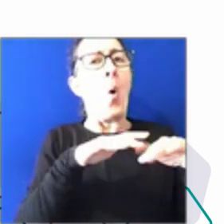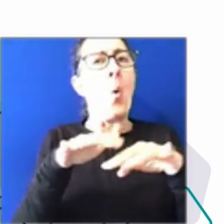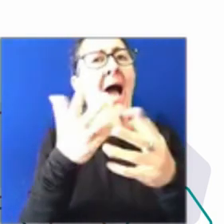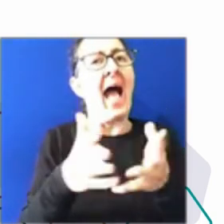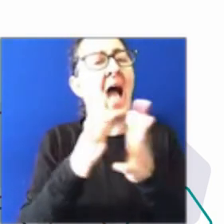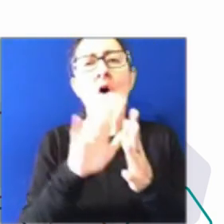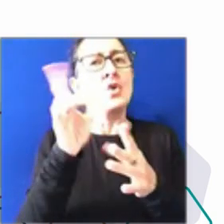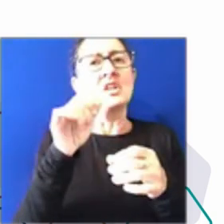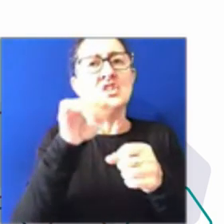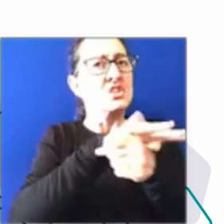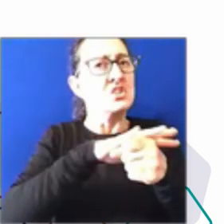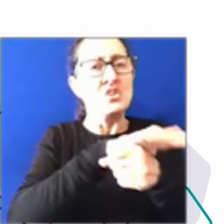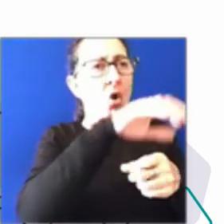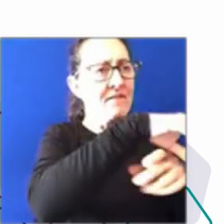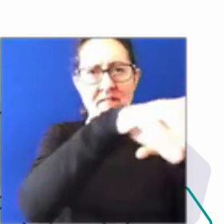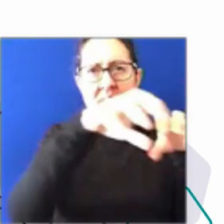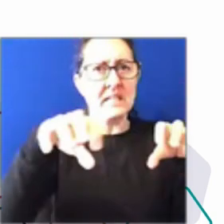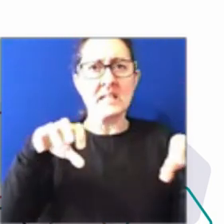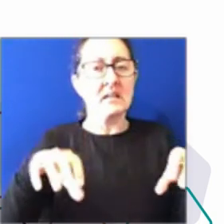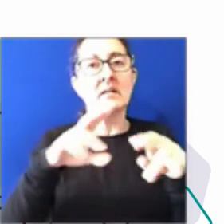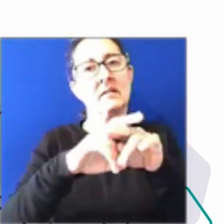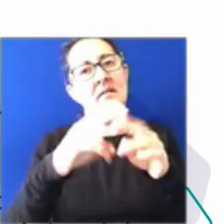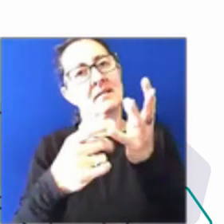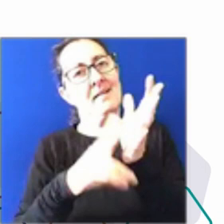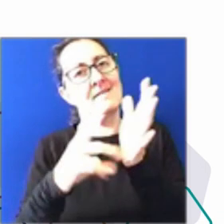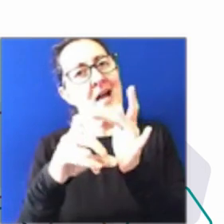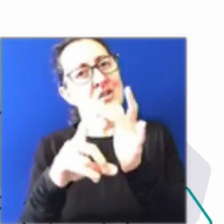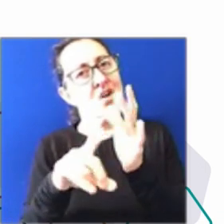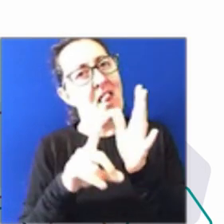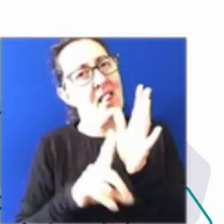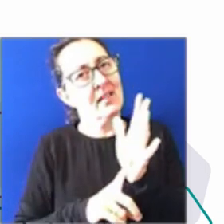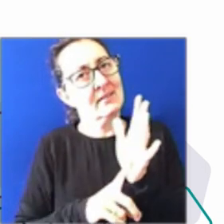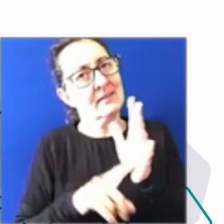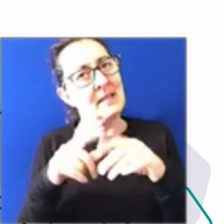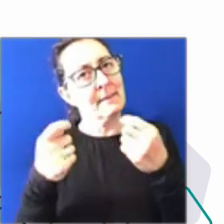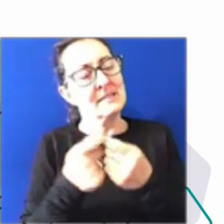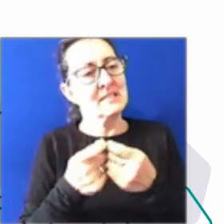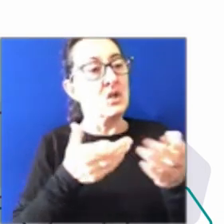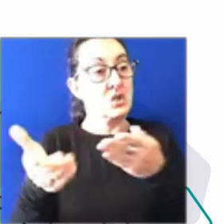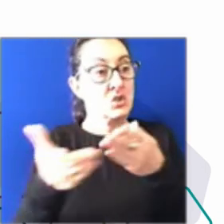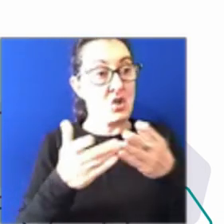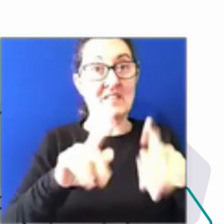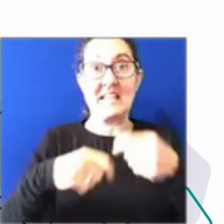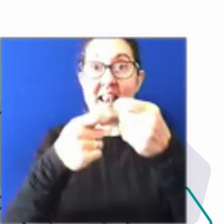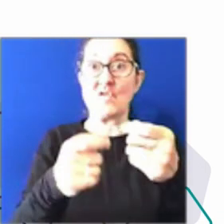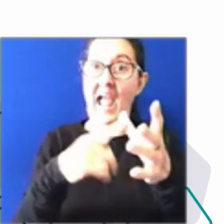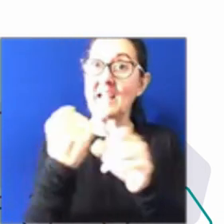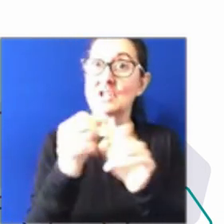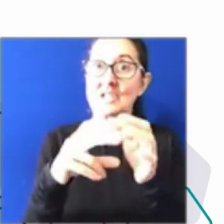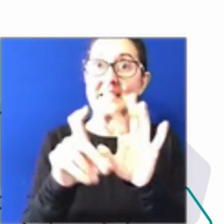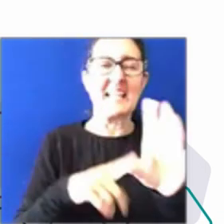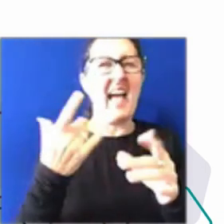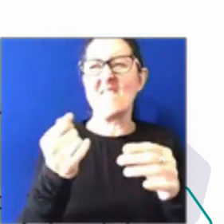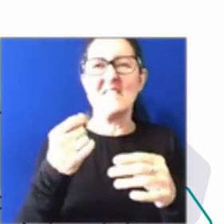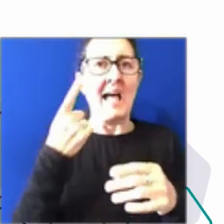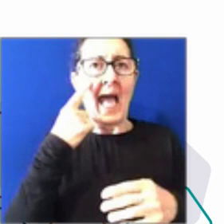functional teams had people everywhere. Because it's a service delivery agency as well, right? Like they've got inspectors out in the field and call centers and all sorts